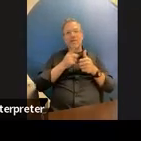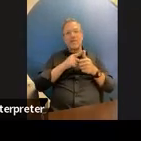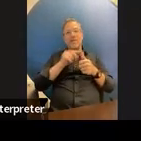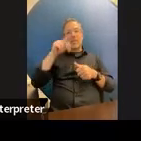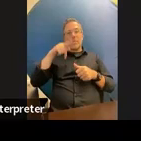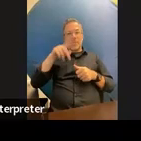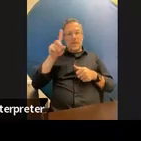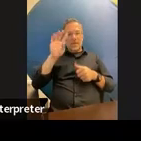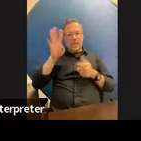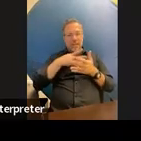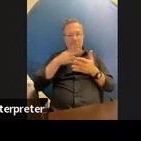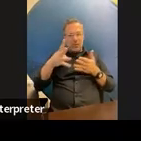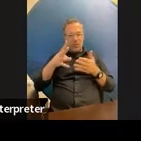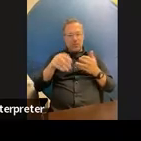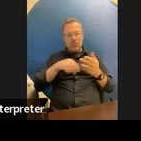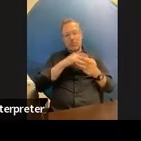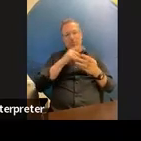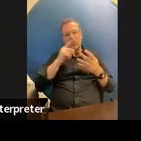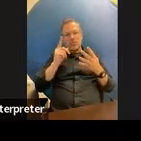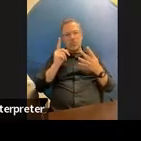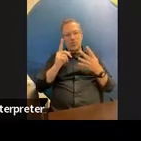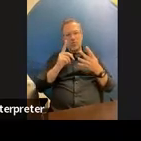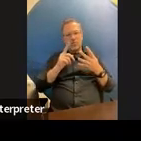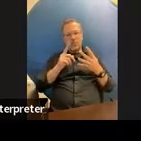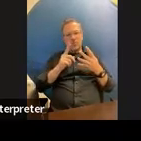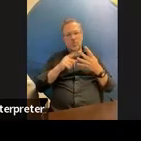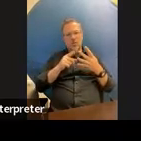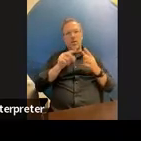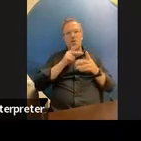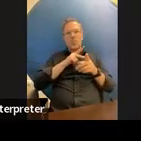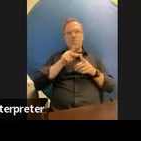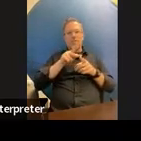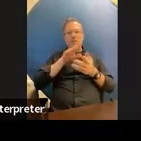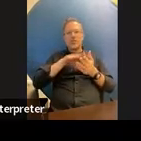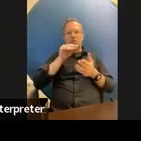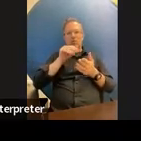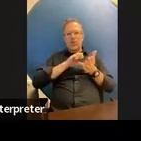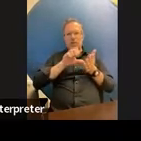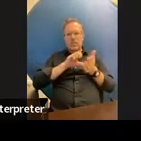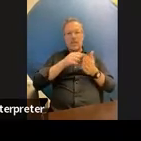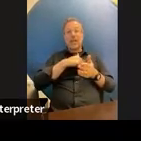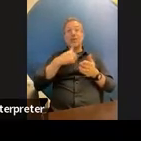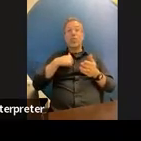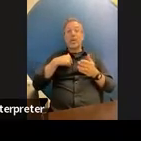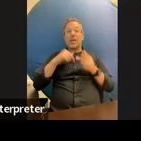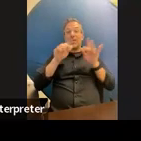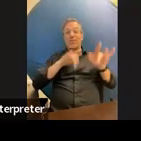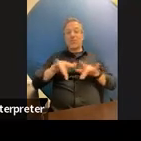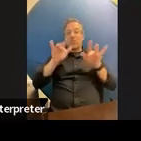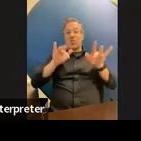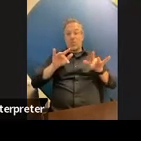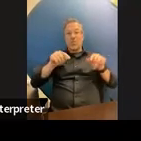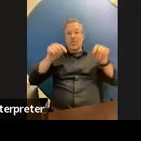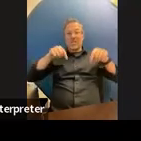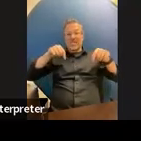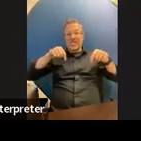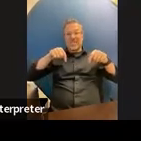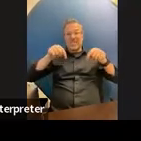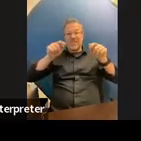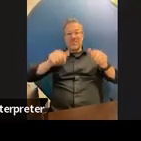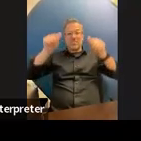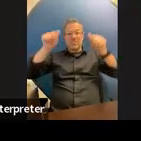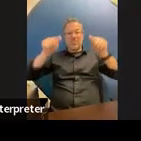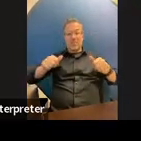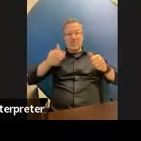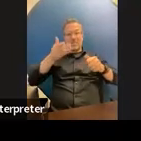calendar the second one is our professional learning page we record all of these things and we put them up there